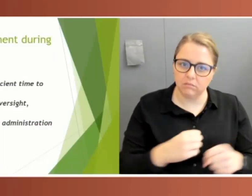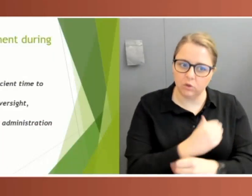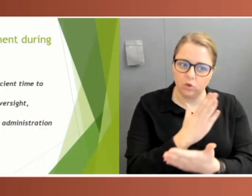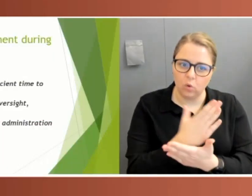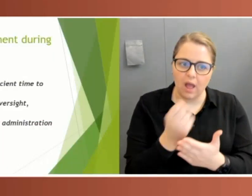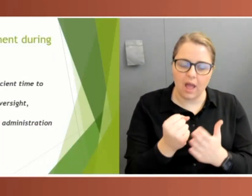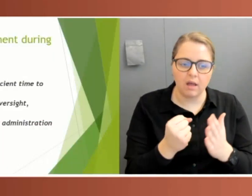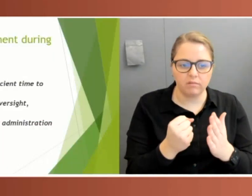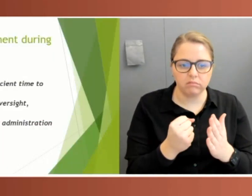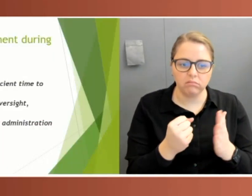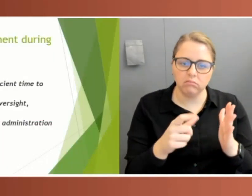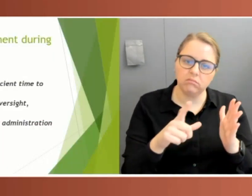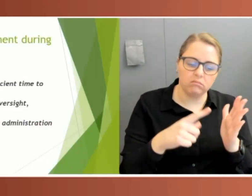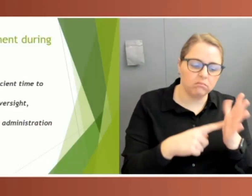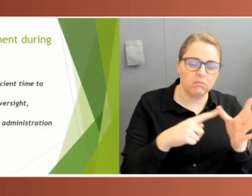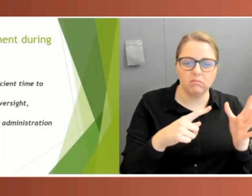delegated legislation.